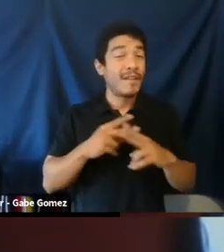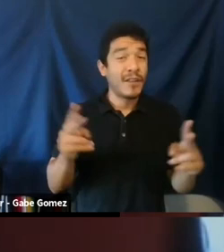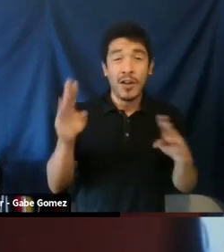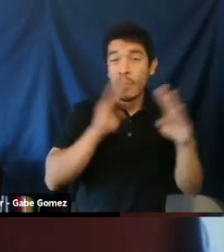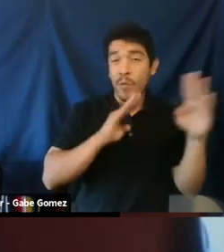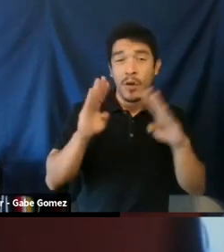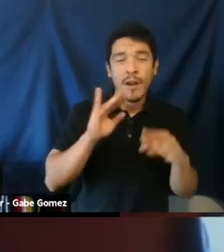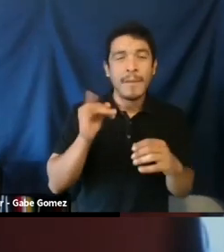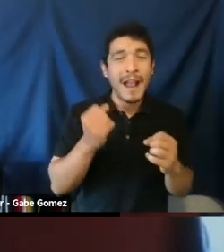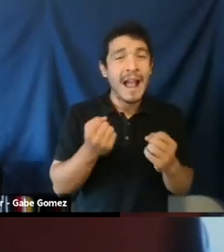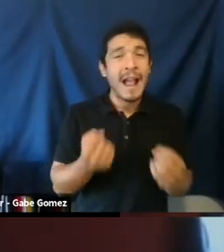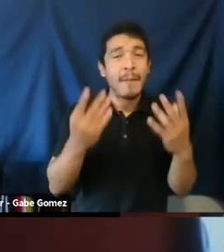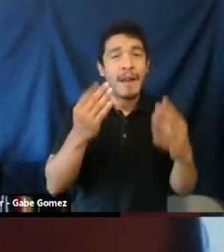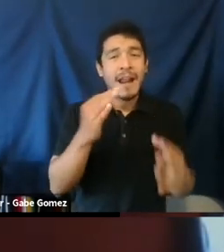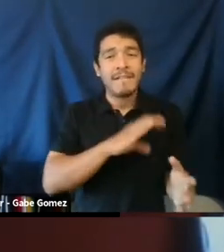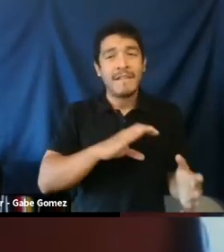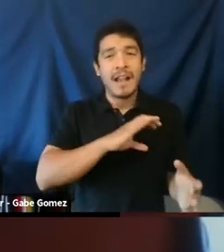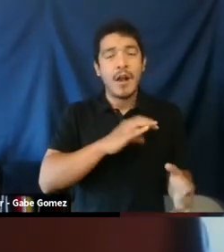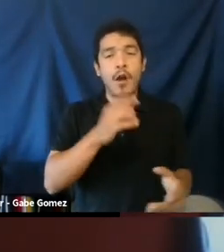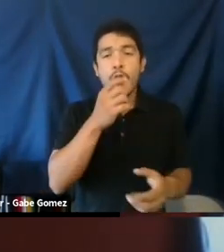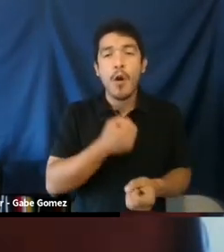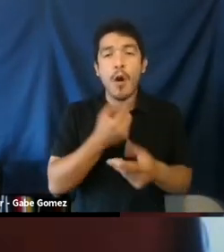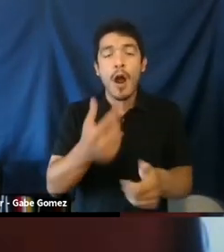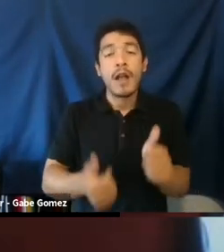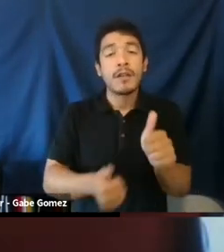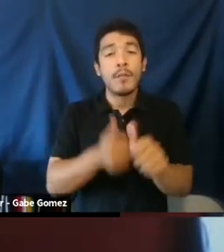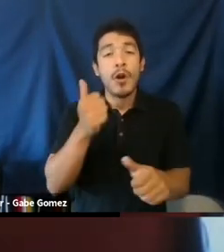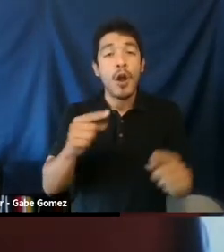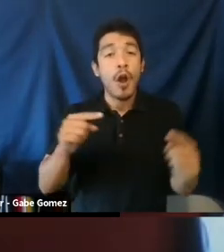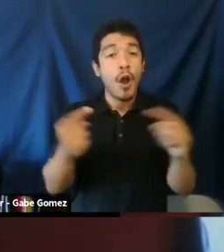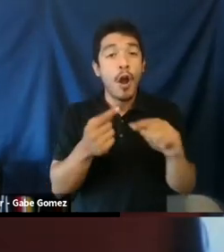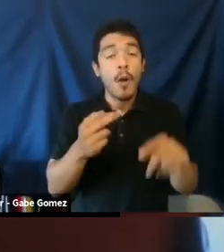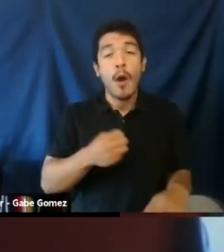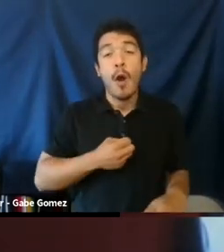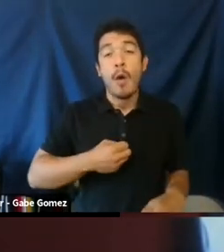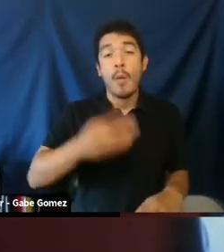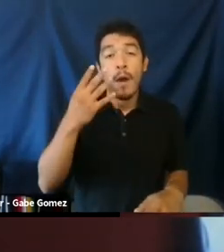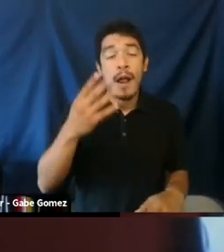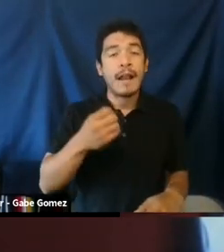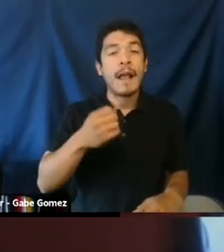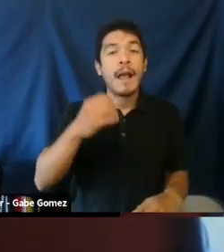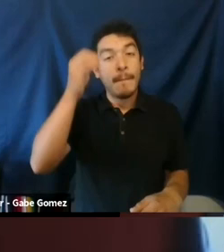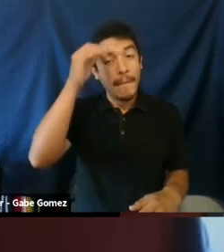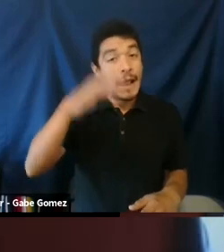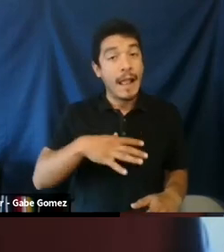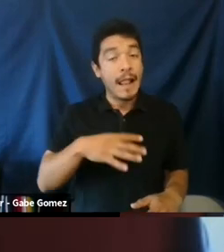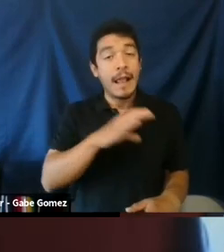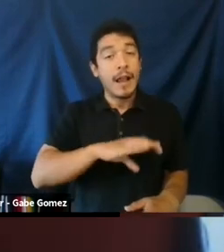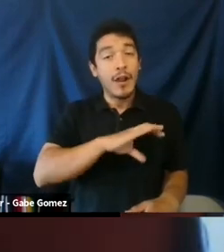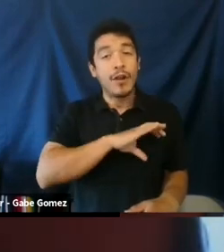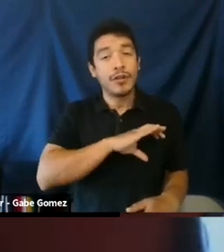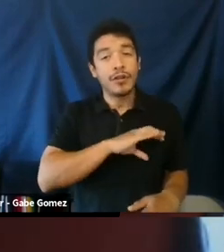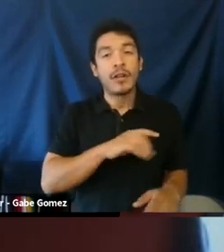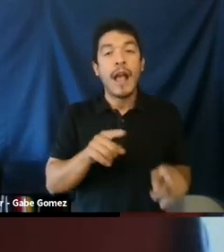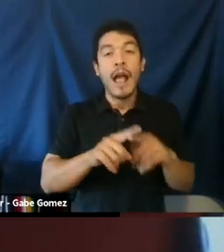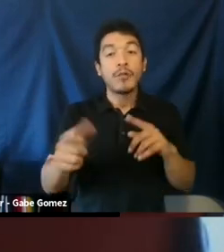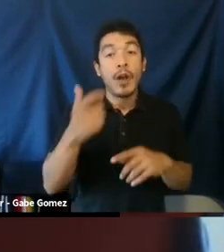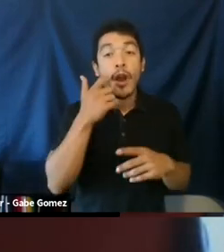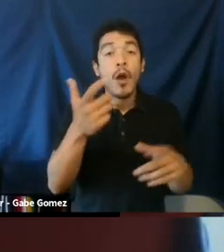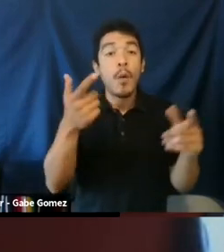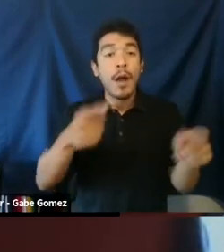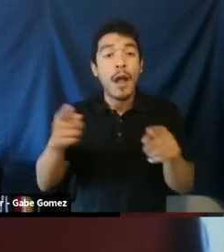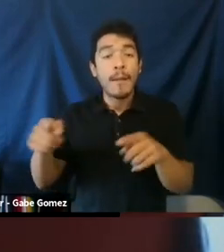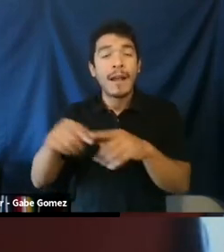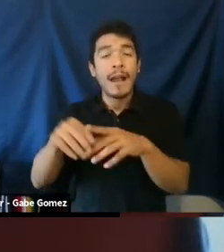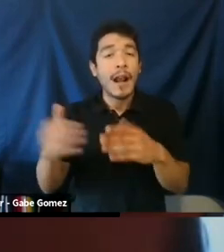surprising. Personally, I was quite disturbed by how many of the characters who caused the most harm are